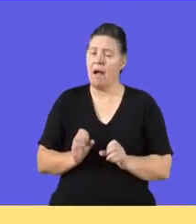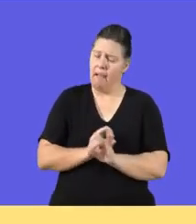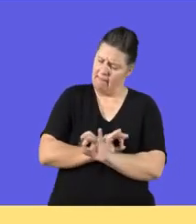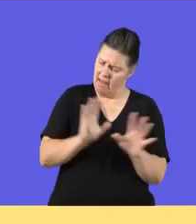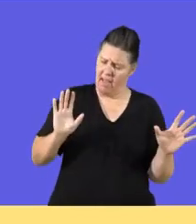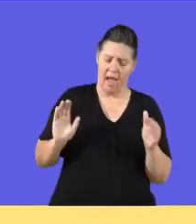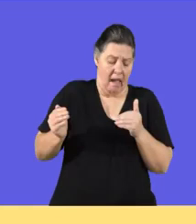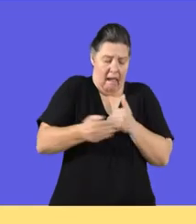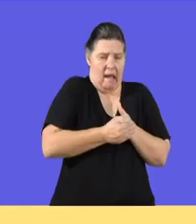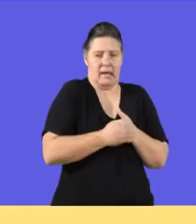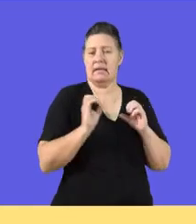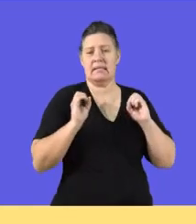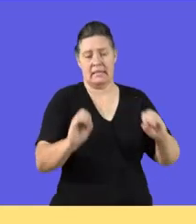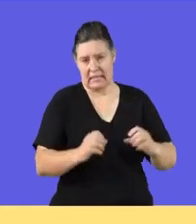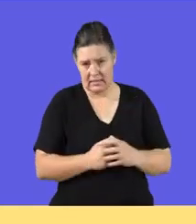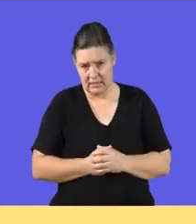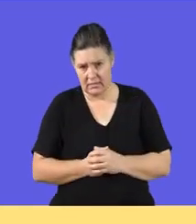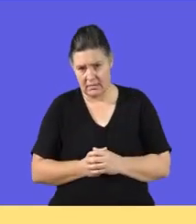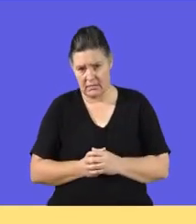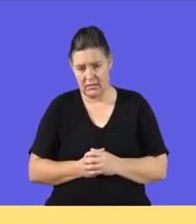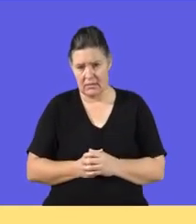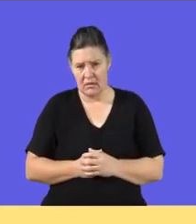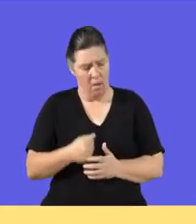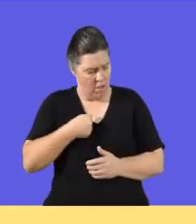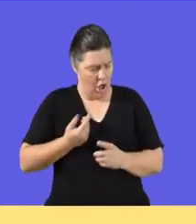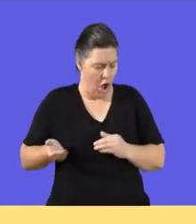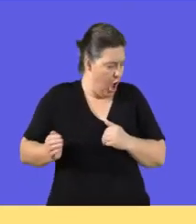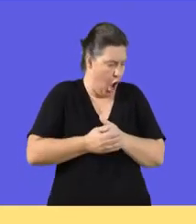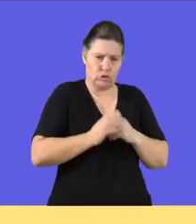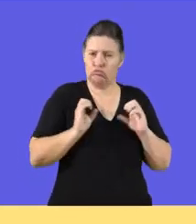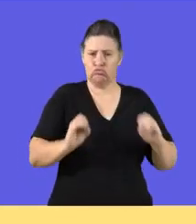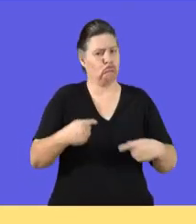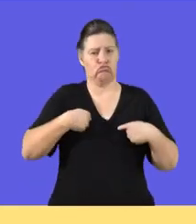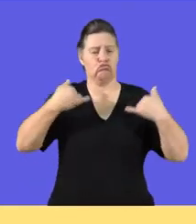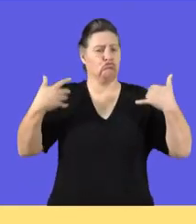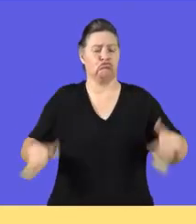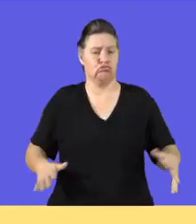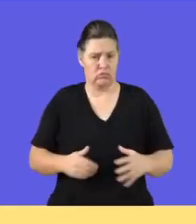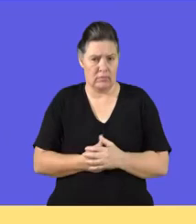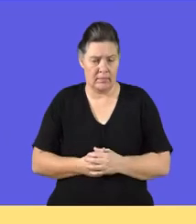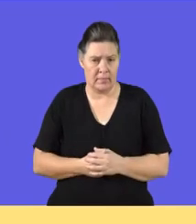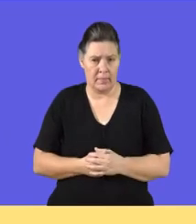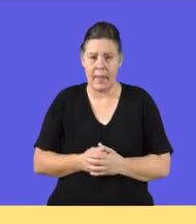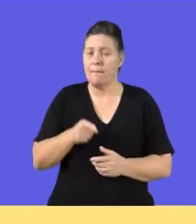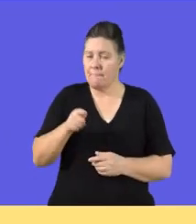to hide. He has to be clear, showing that he has nothing to be